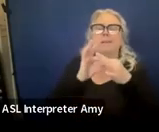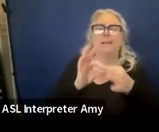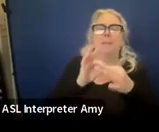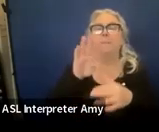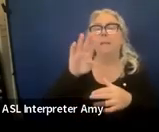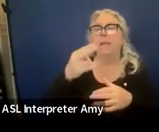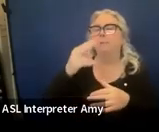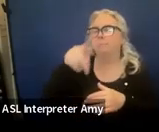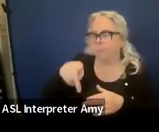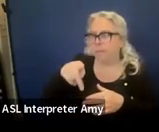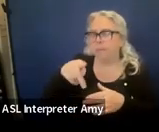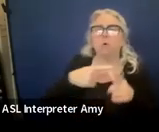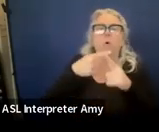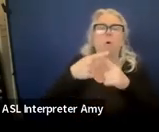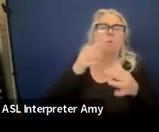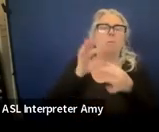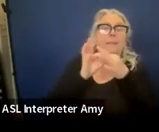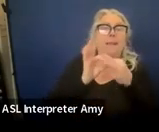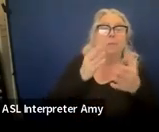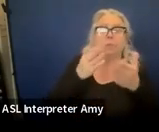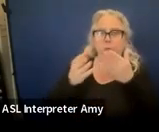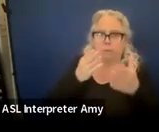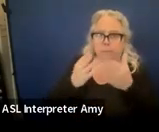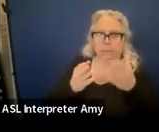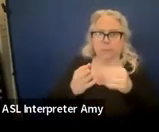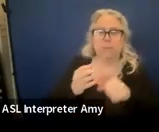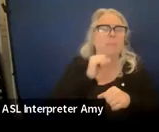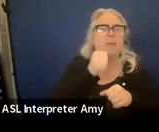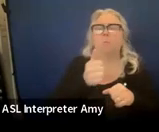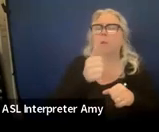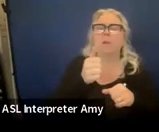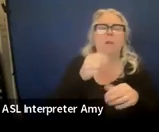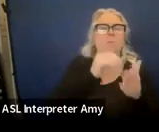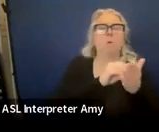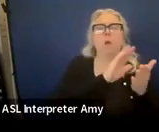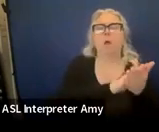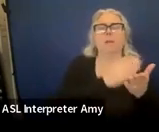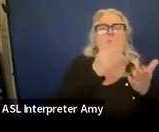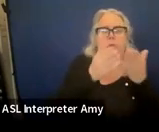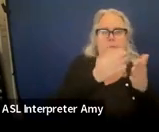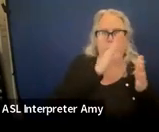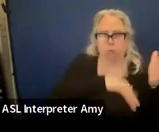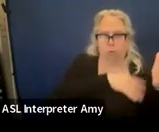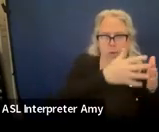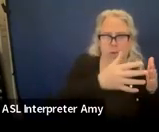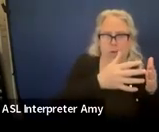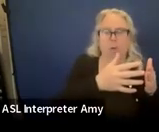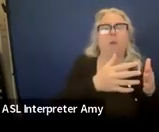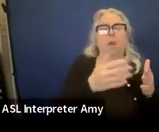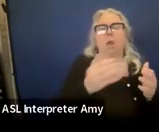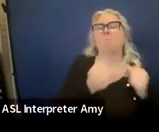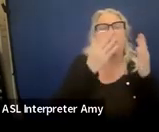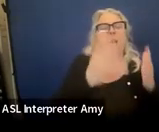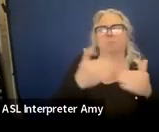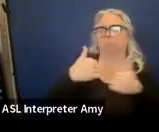working with the student. They would not go on the service grid as a position responsible or provider responsible.